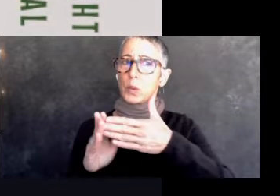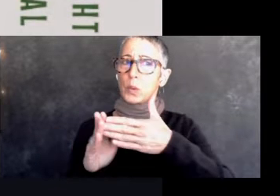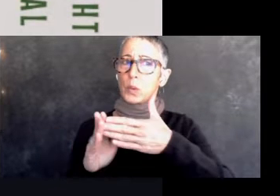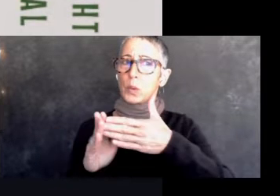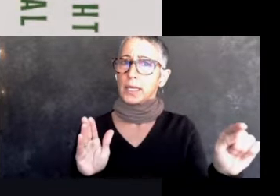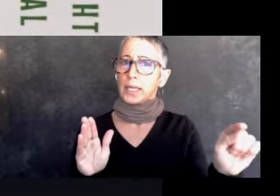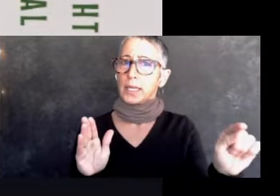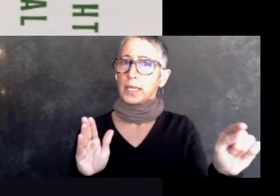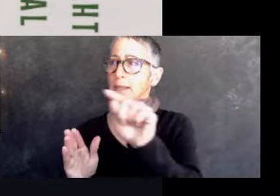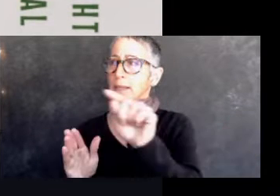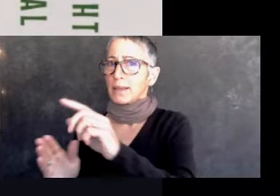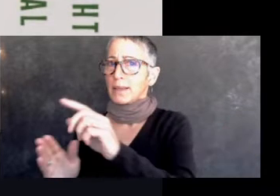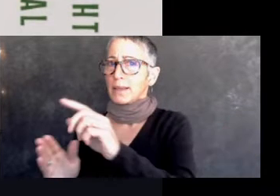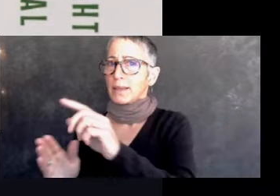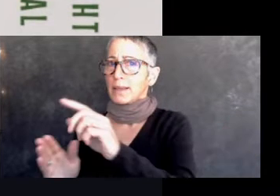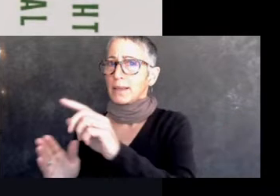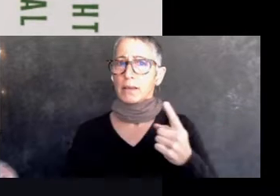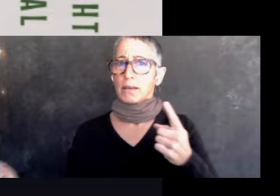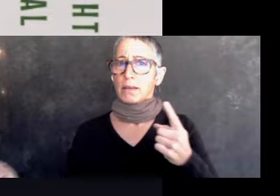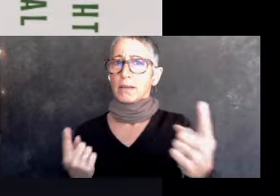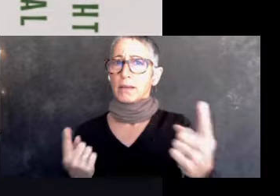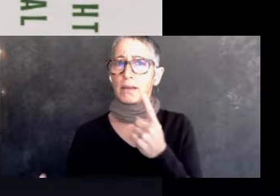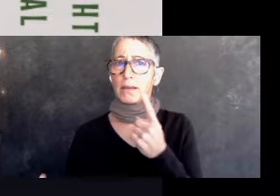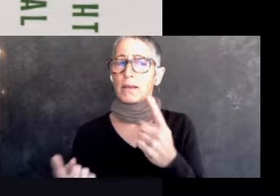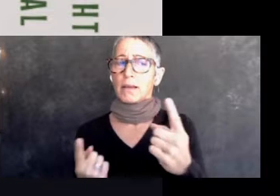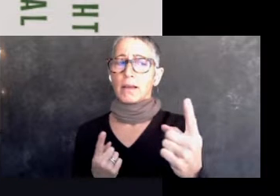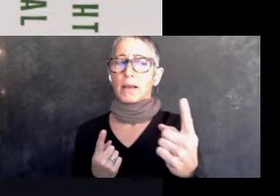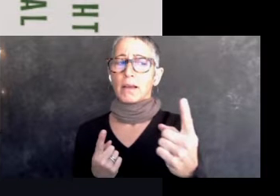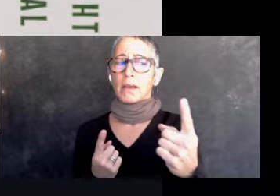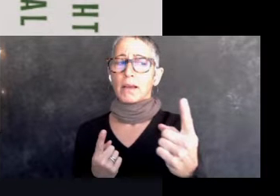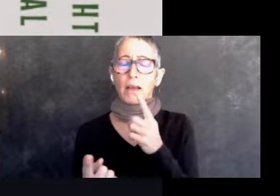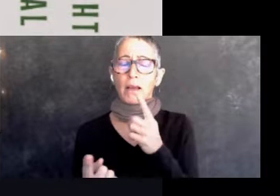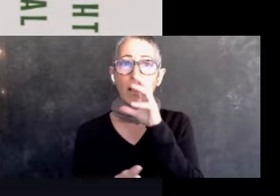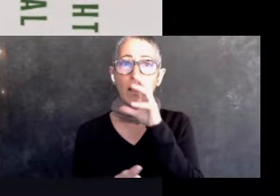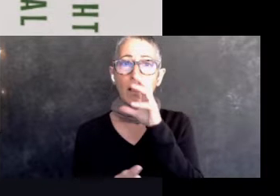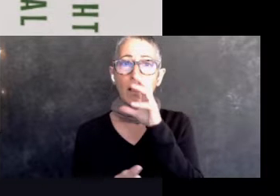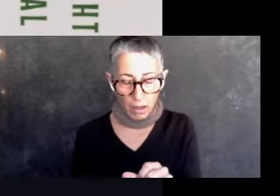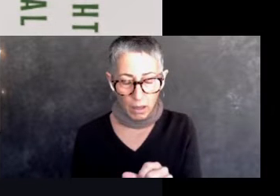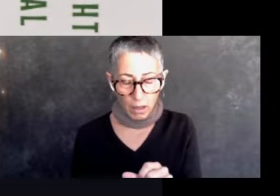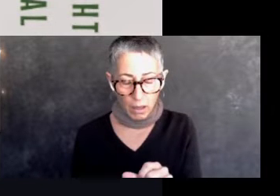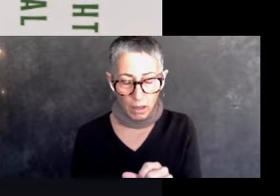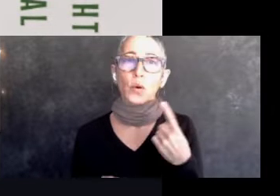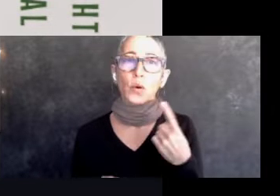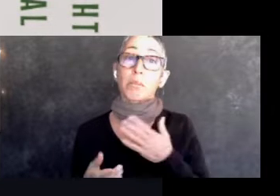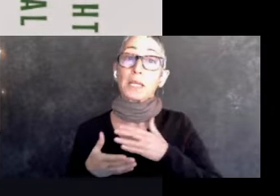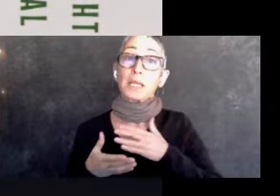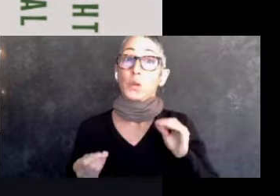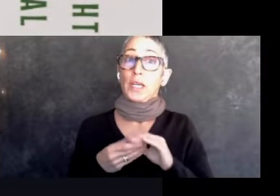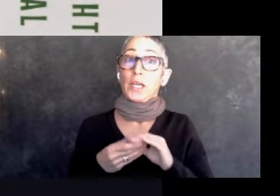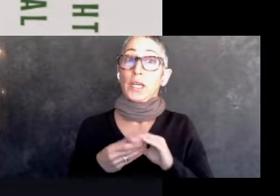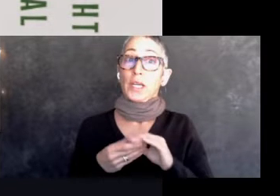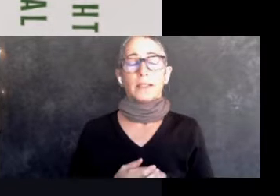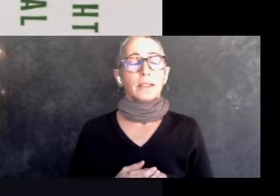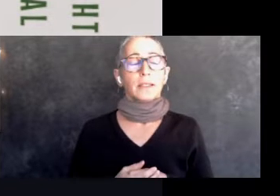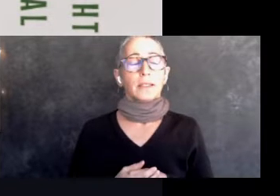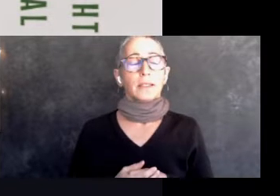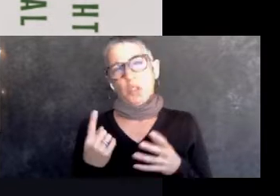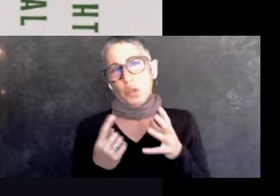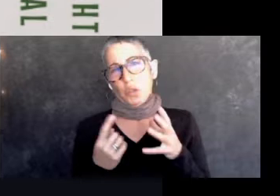set up the, the farm over here. And one of the, the stories that we share often is the fact that we were,